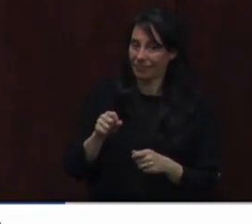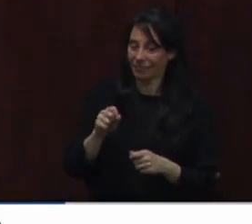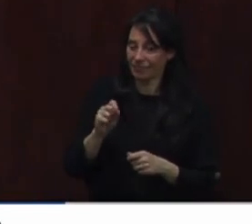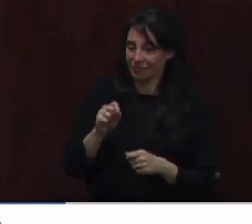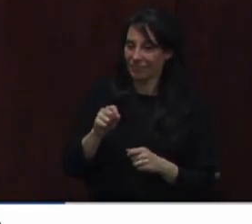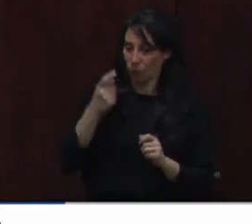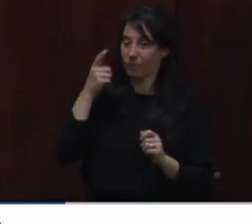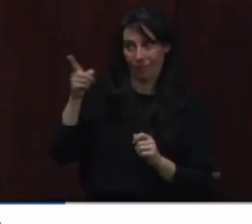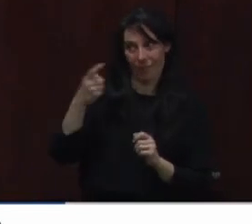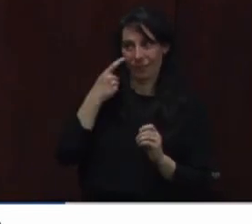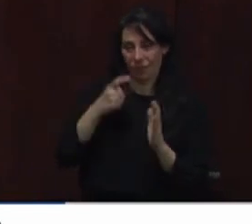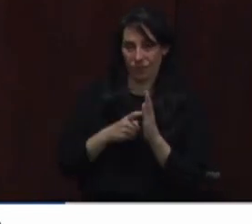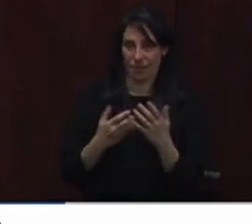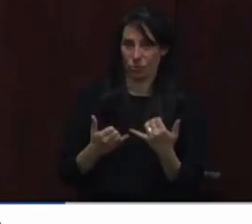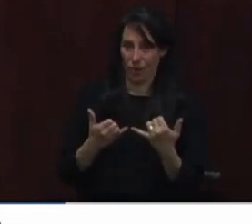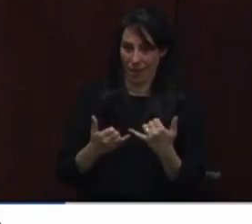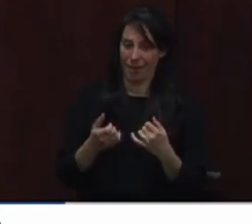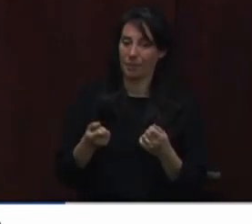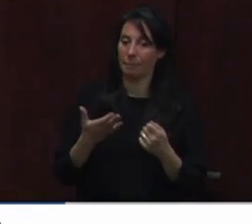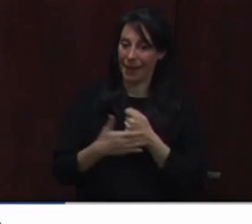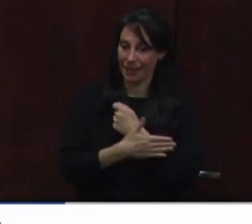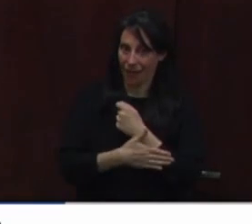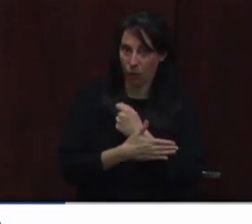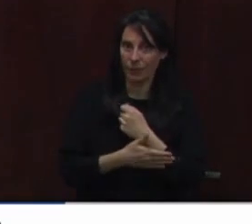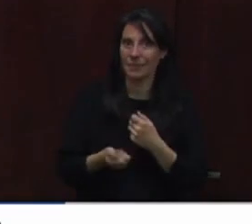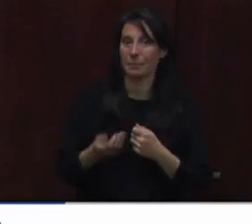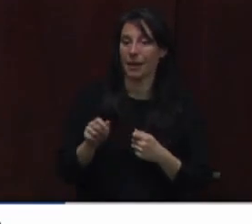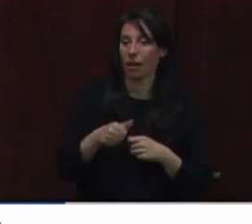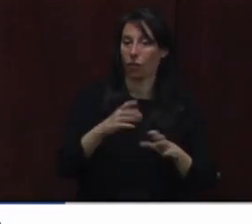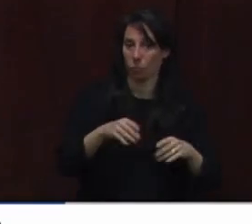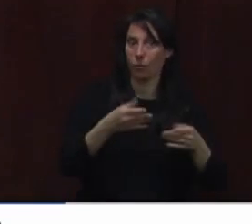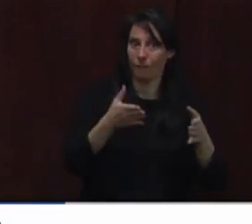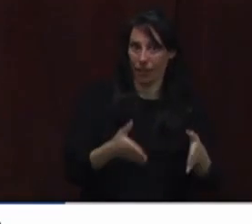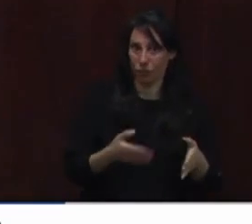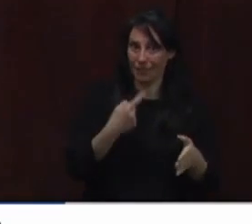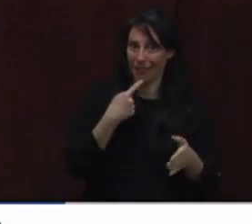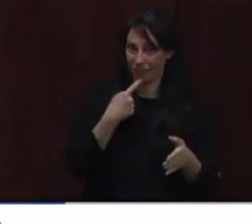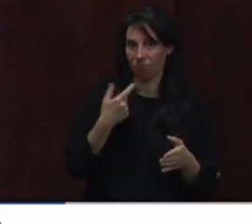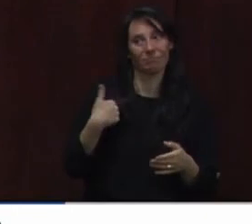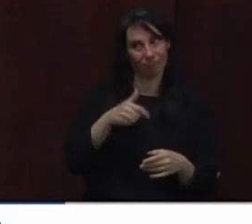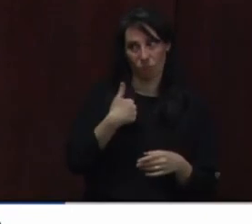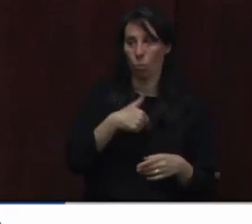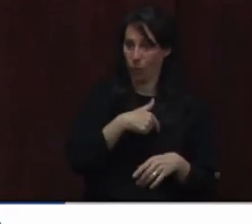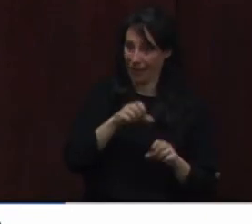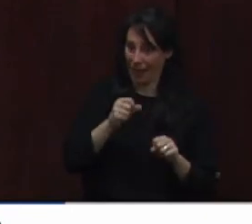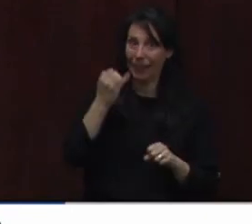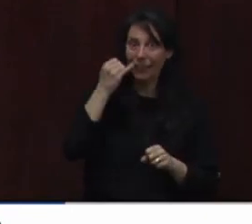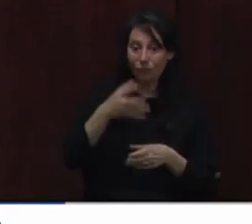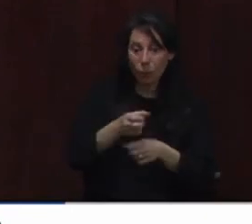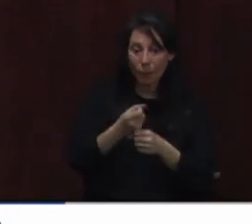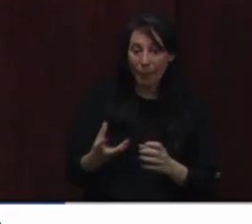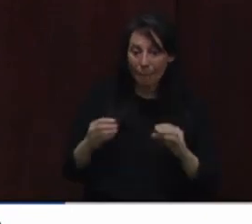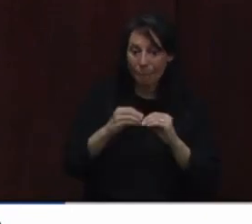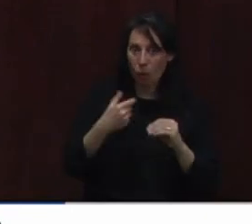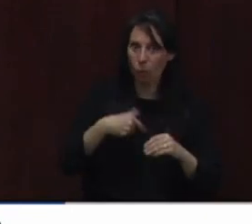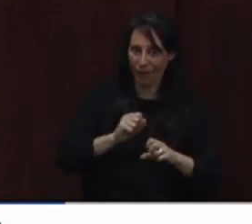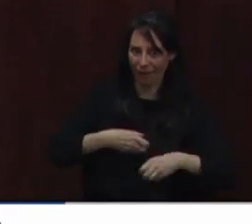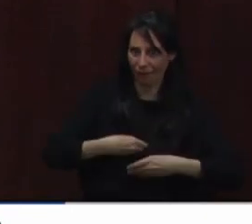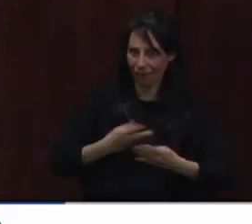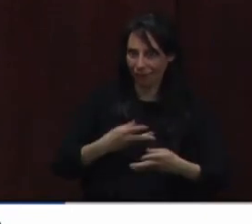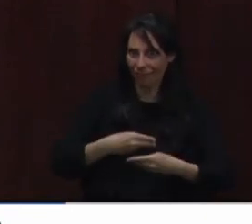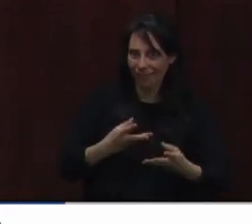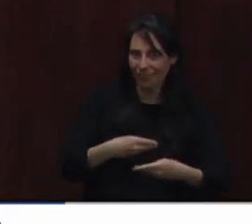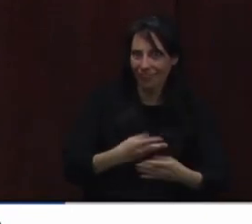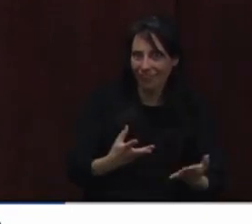did show that they could push a lot through and now we're back at our regular allocation so that what the state called a backlog